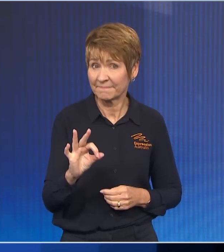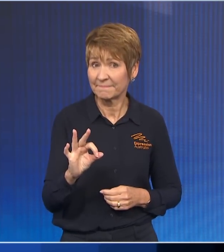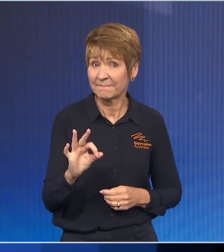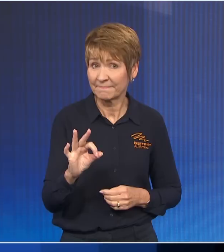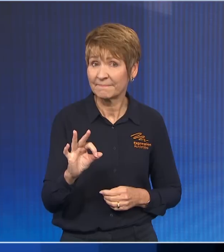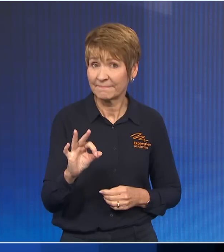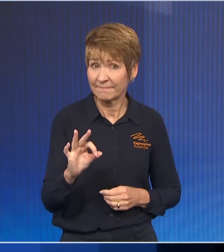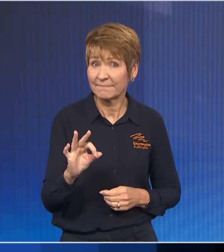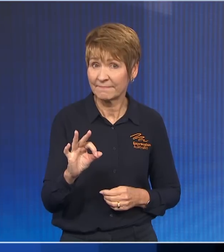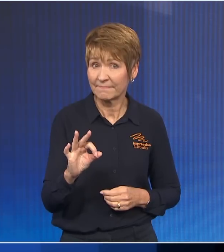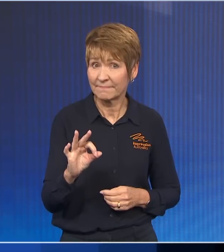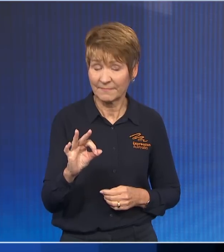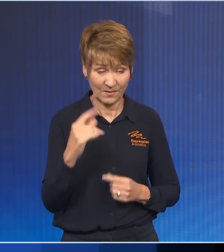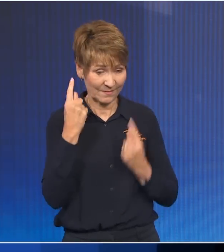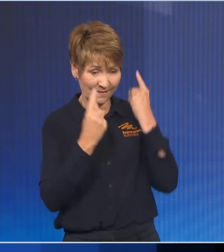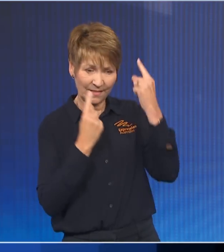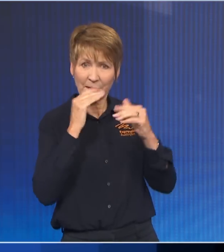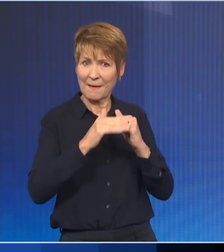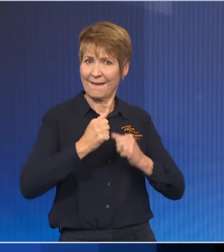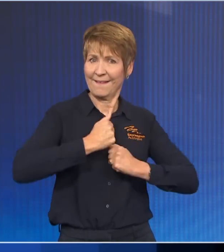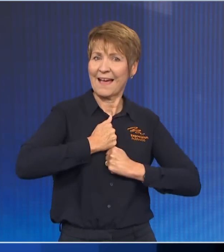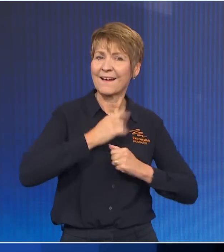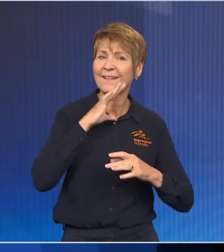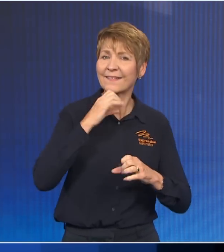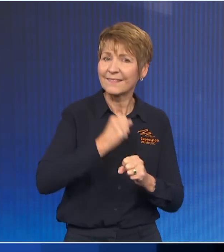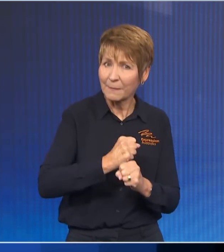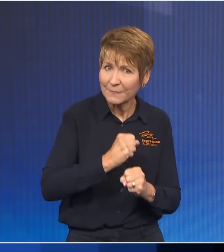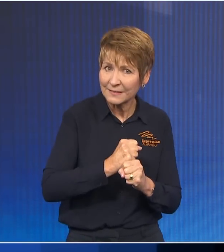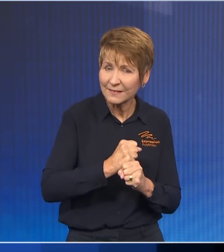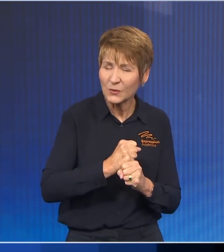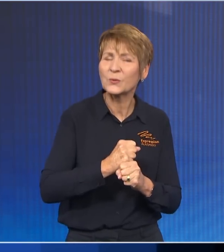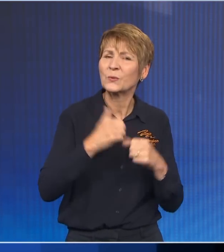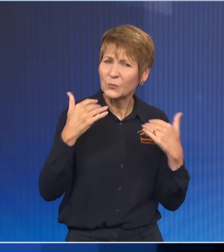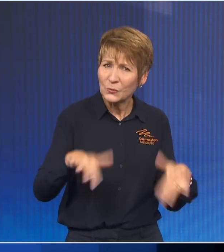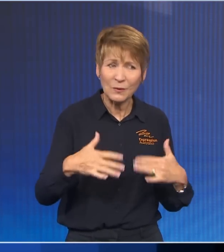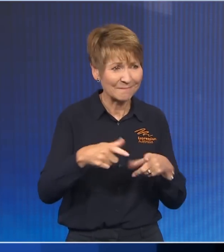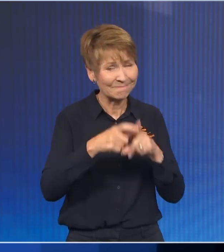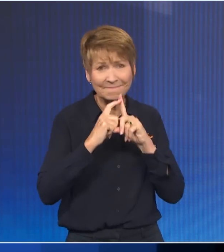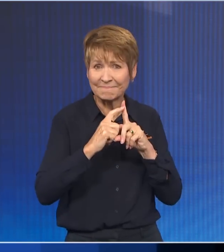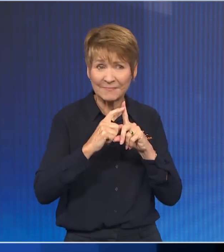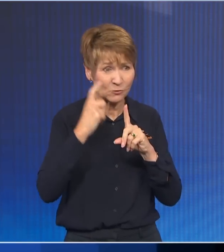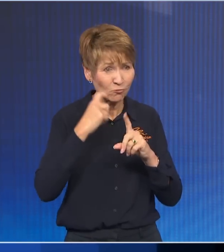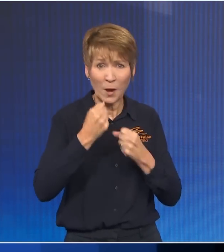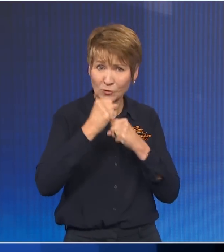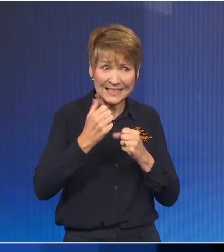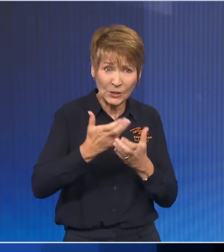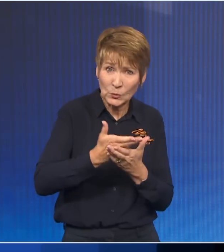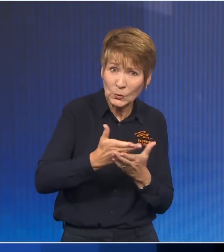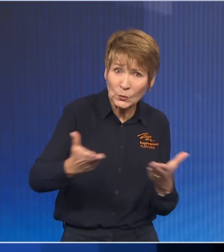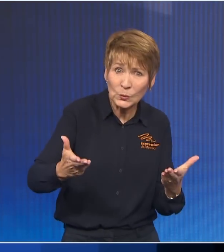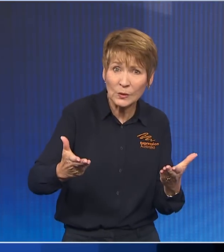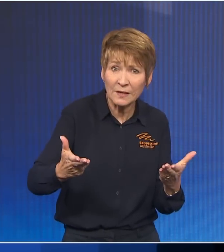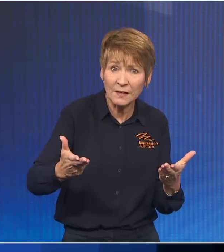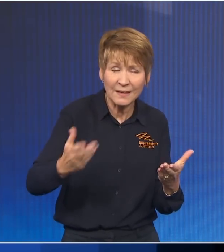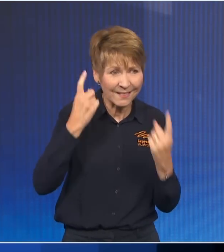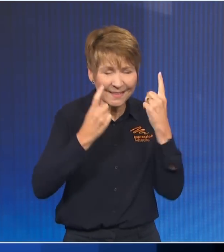look at the decisions that we made as a government to protect the jobs of Australians throughout COVID-19, and of